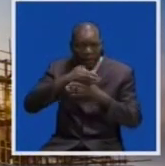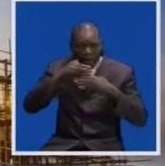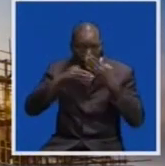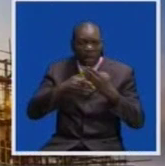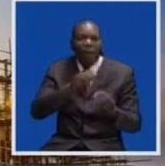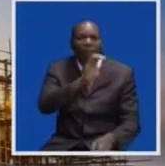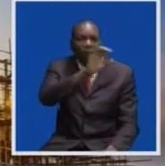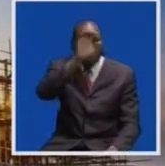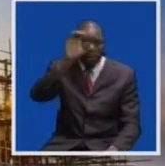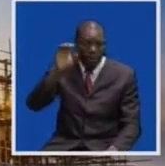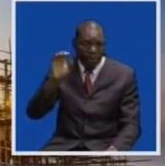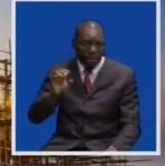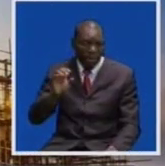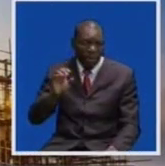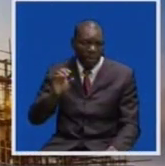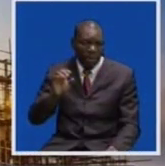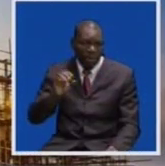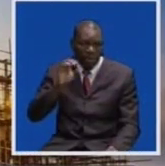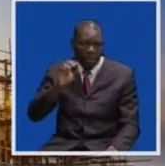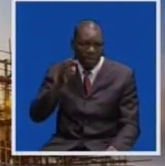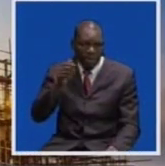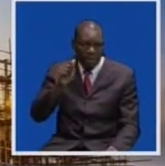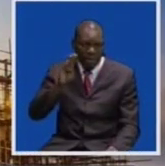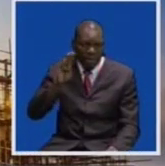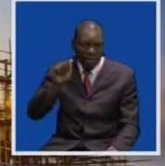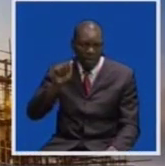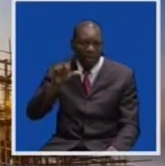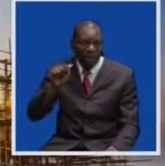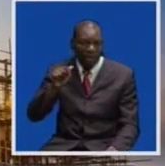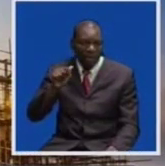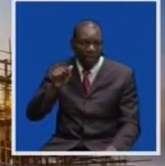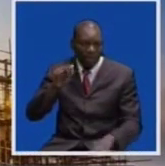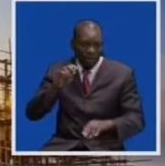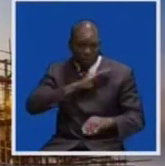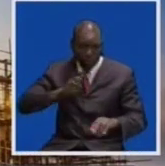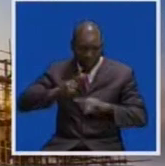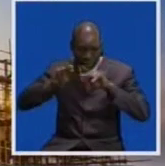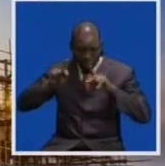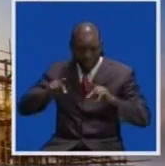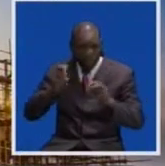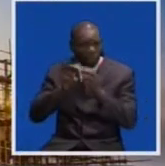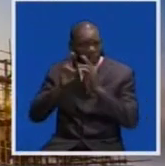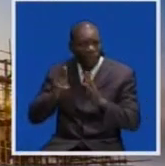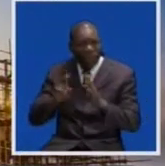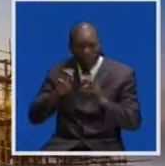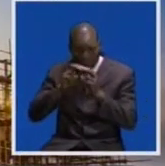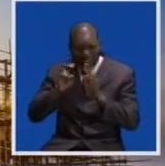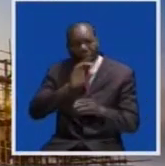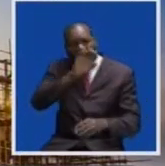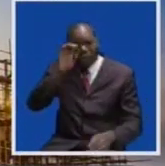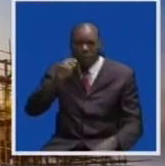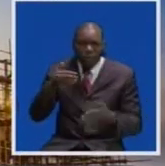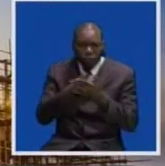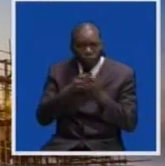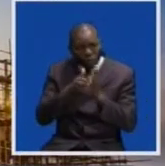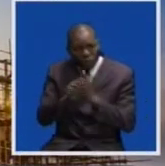centers. NCC board chairperson Rosetta Chabala says this will assist contractors in other parts of the country to learn